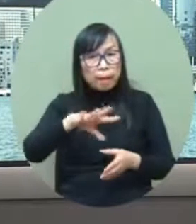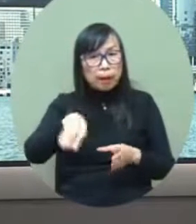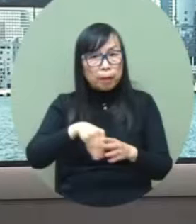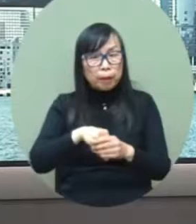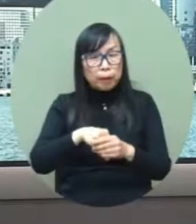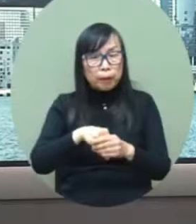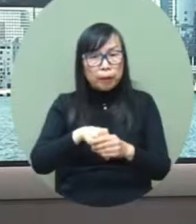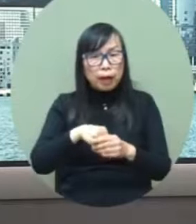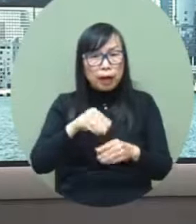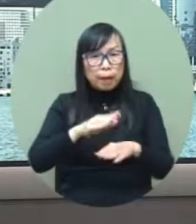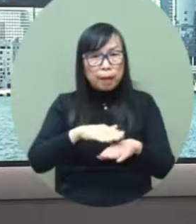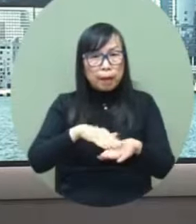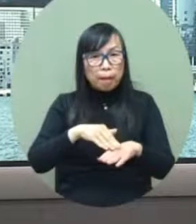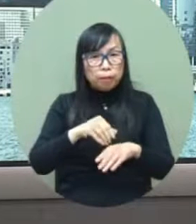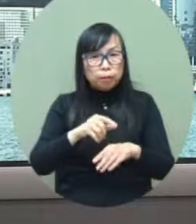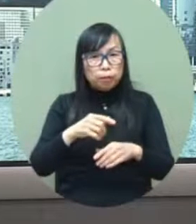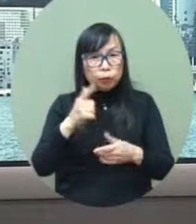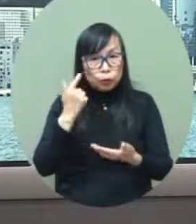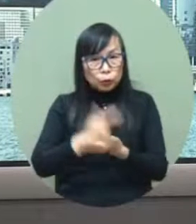policy philosophies